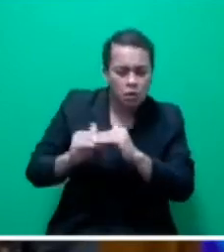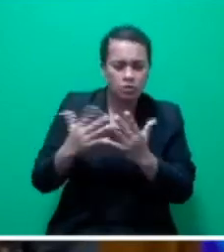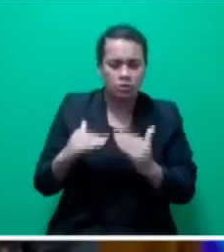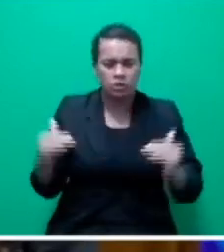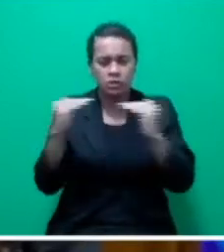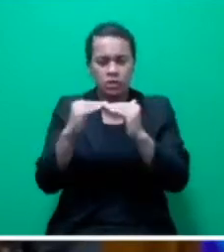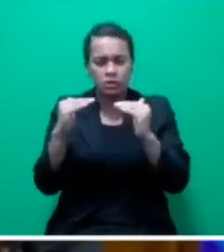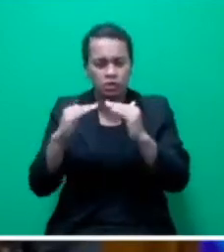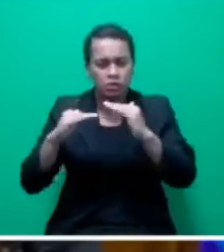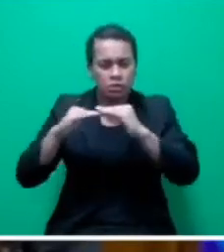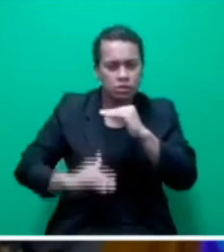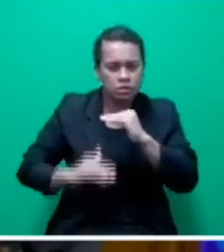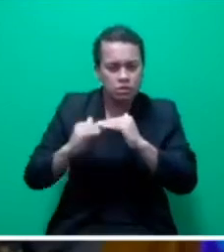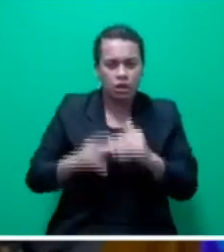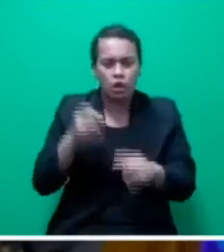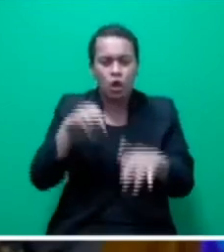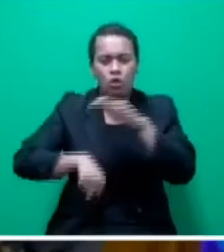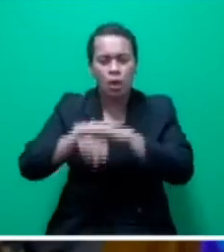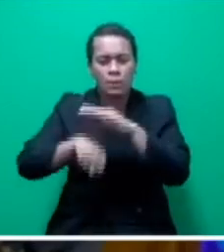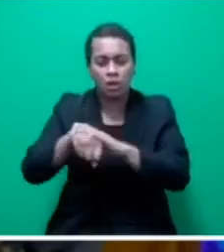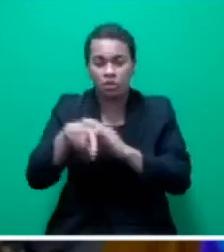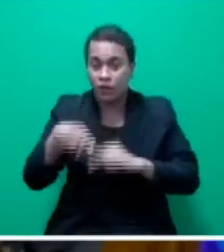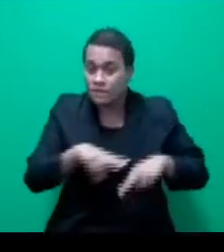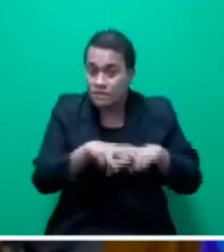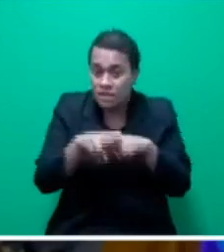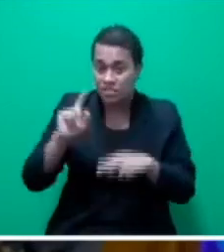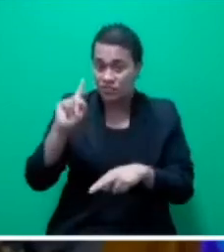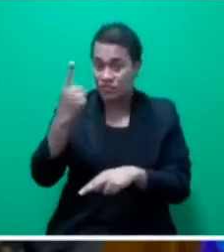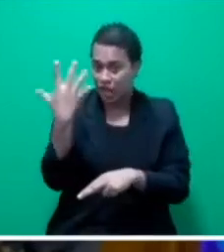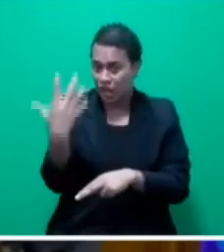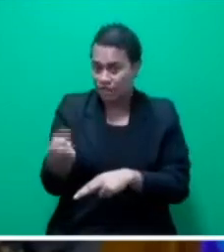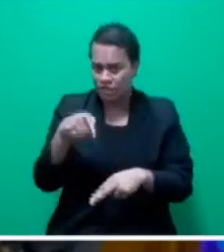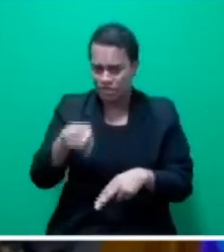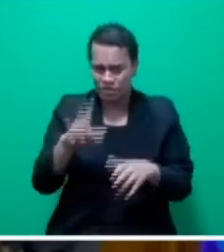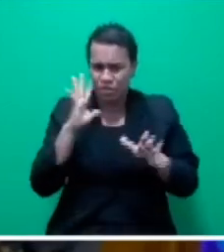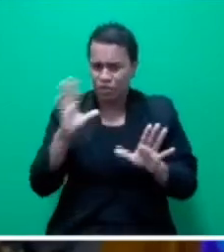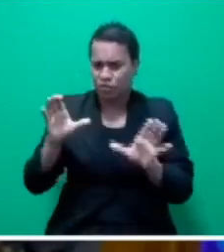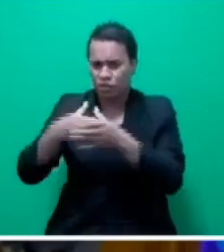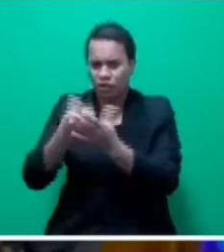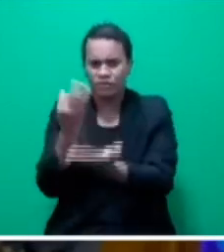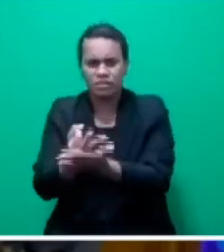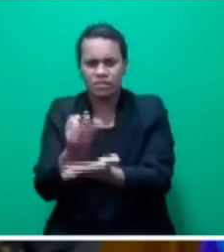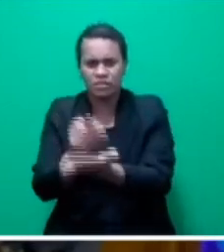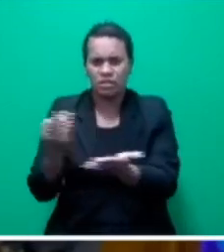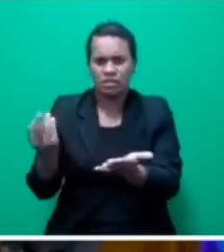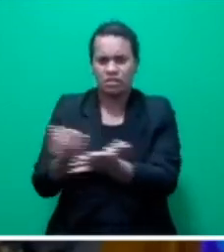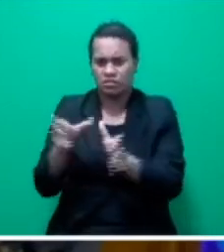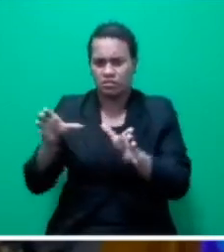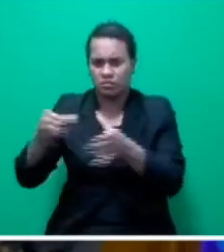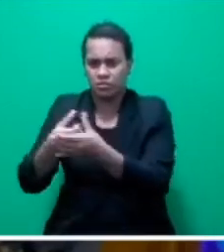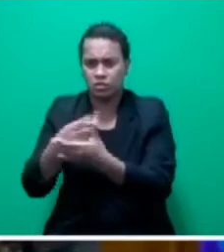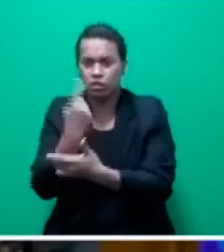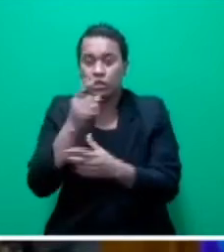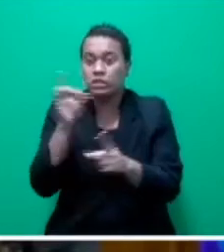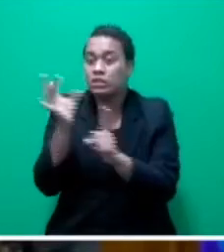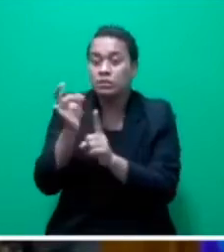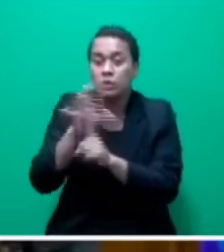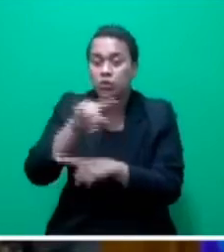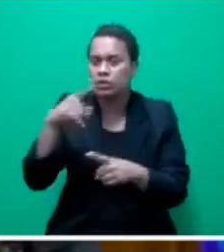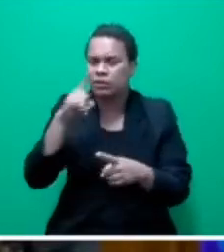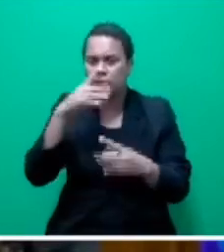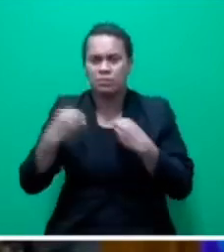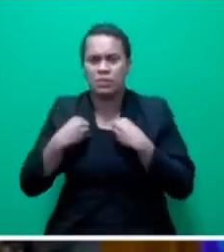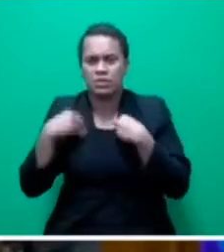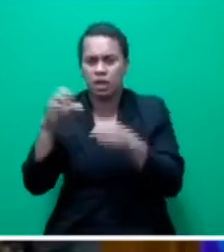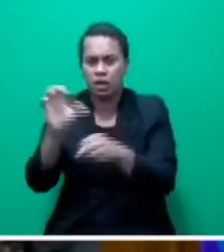and the top-notch menu that Fiji First has when it has its fundraisers with the who's who of the business community at venues